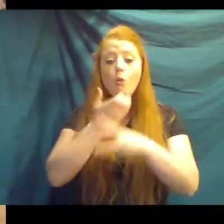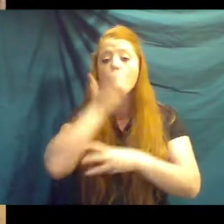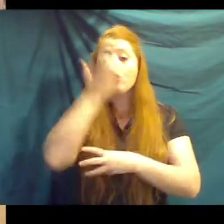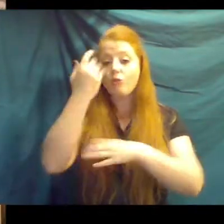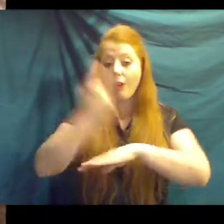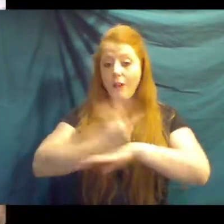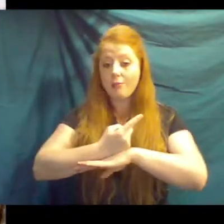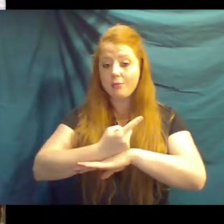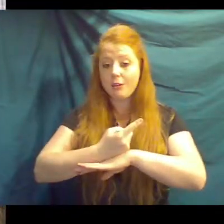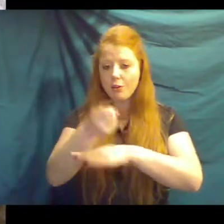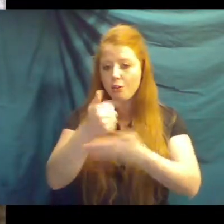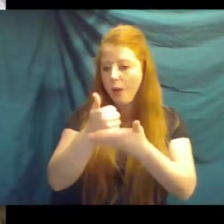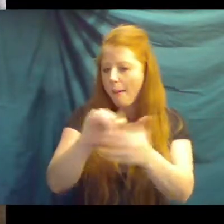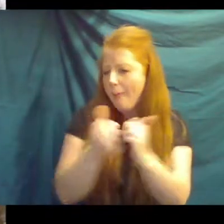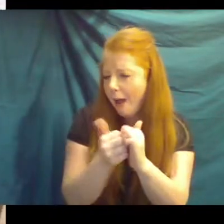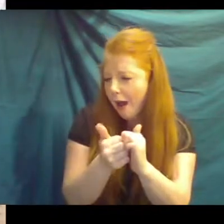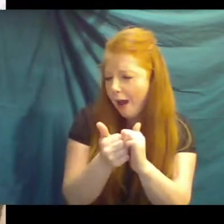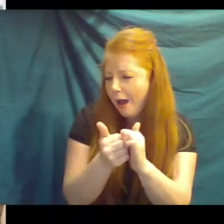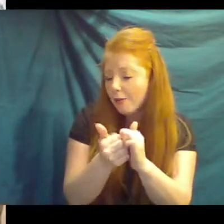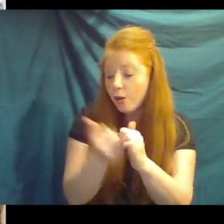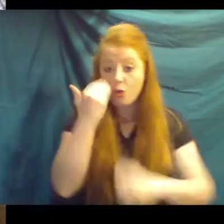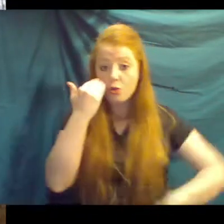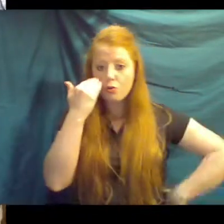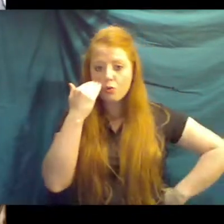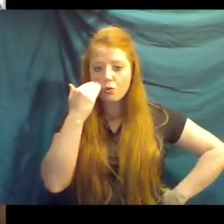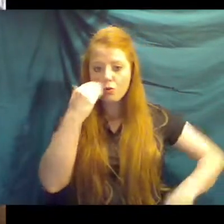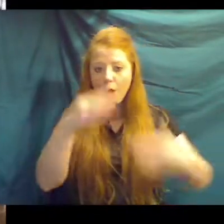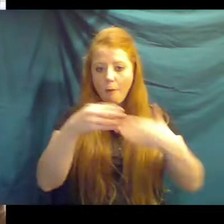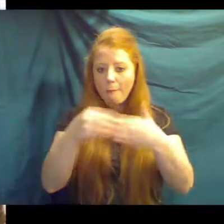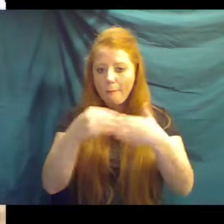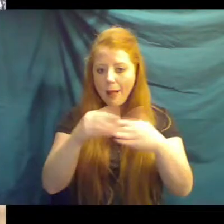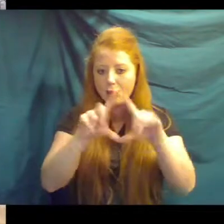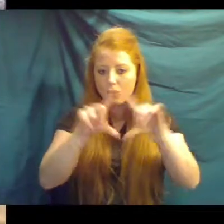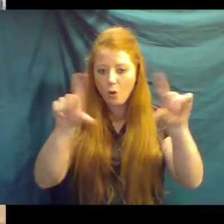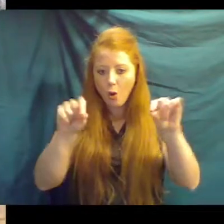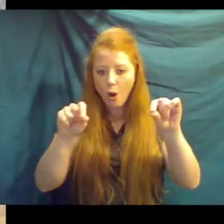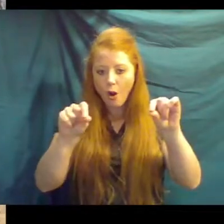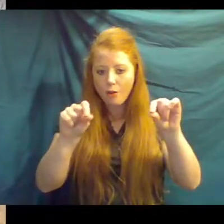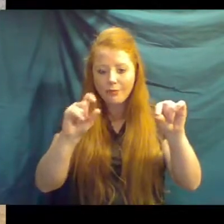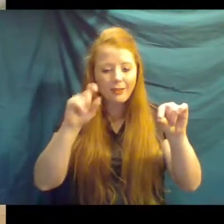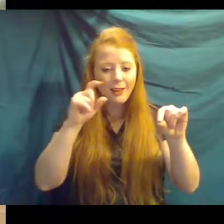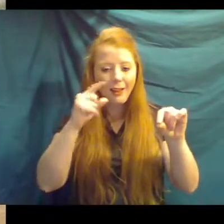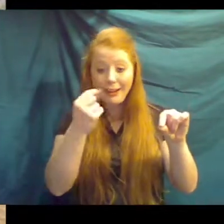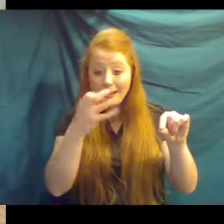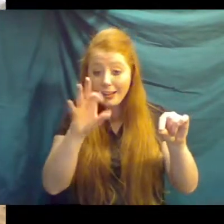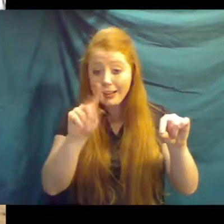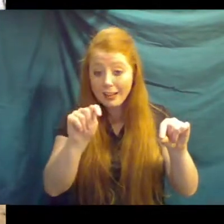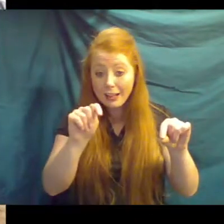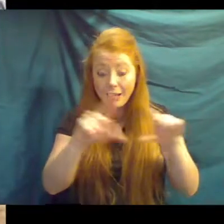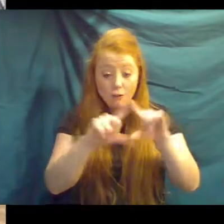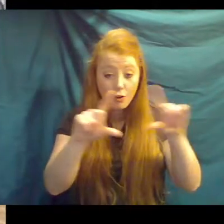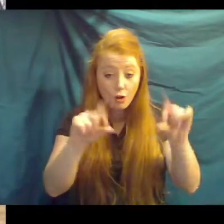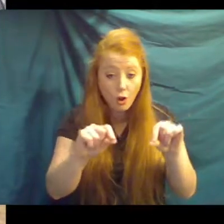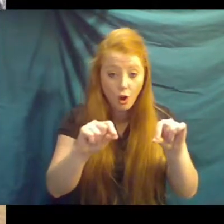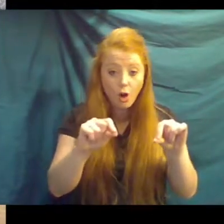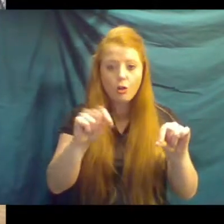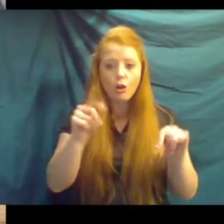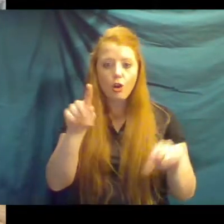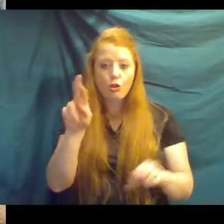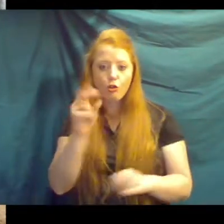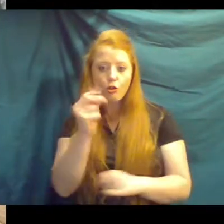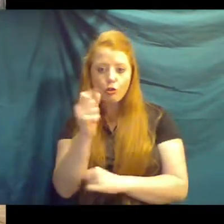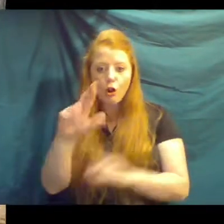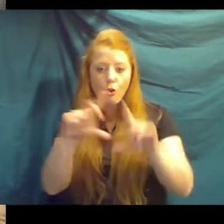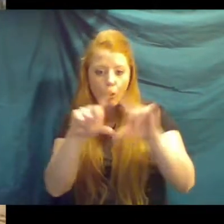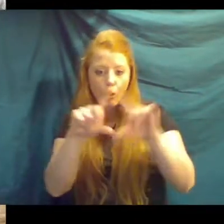plastic gift cards, or hotel cards, or like a Kroger card. If you're no longer using those, you can actually